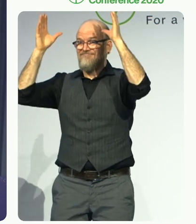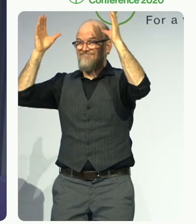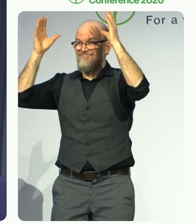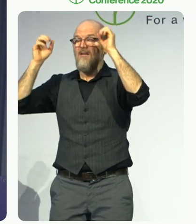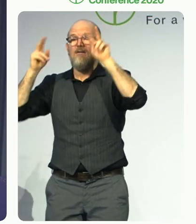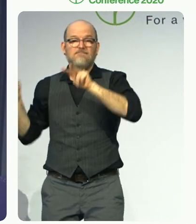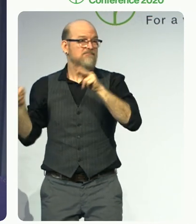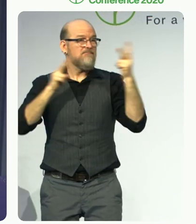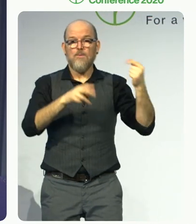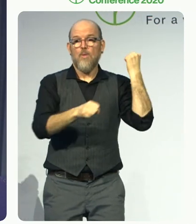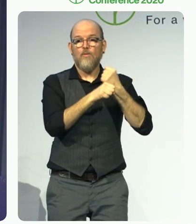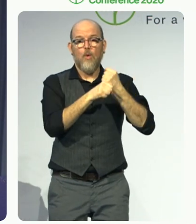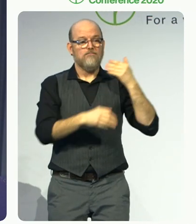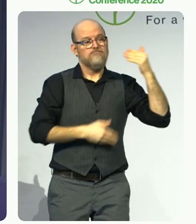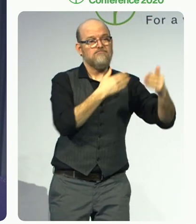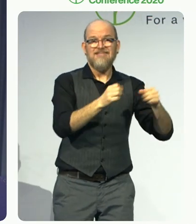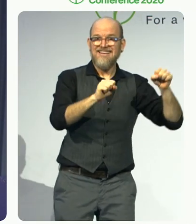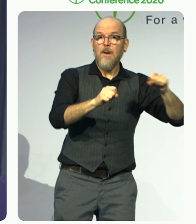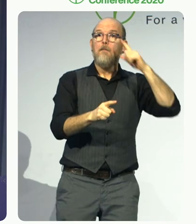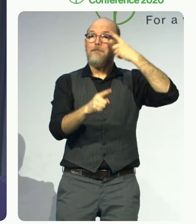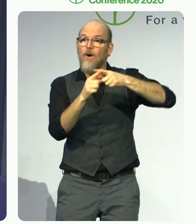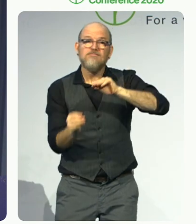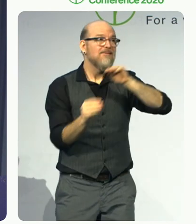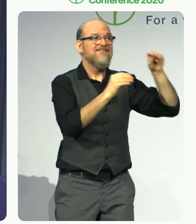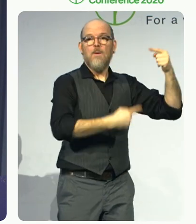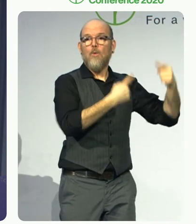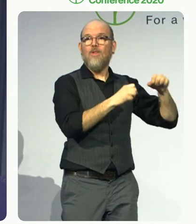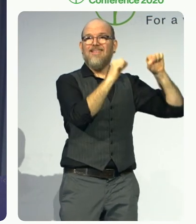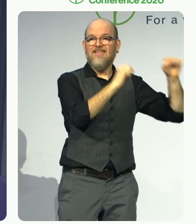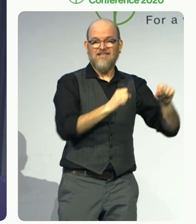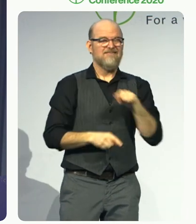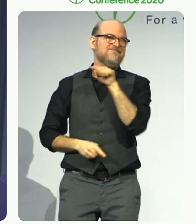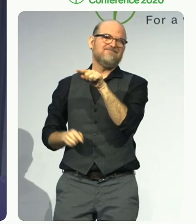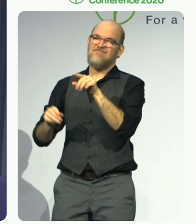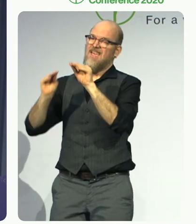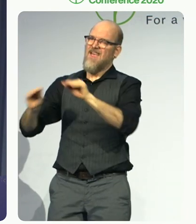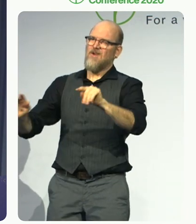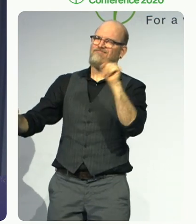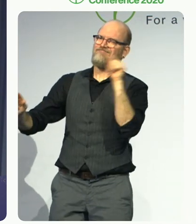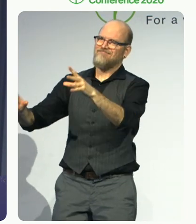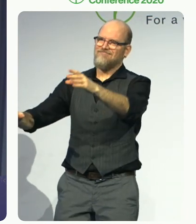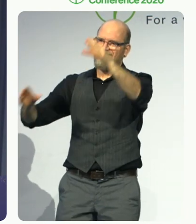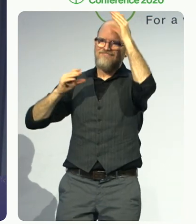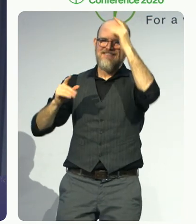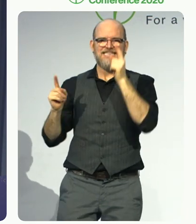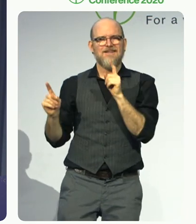of all of us to create the appropriate framework for this to happen.